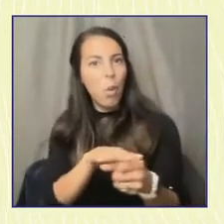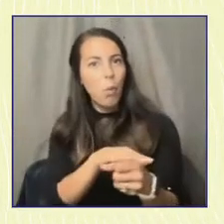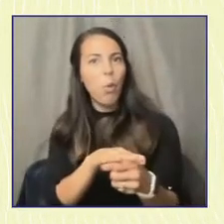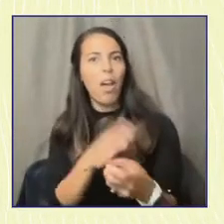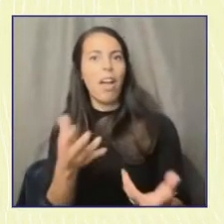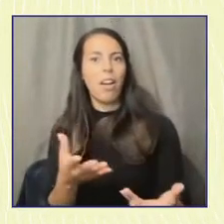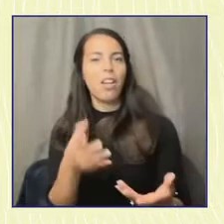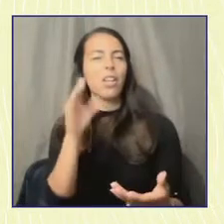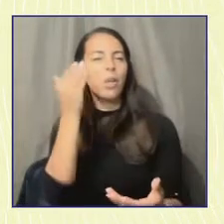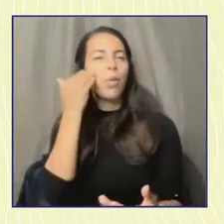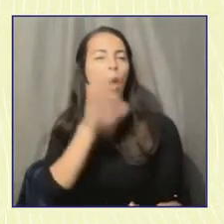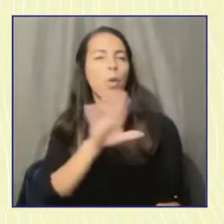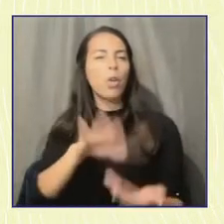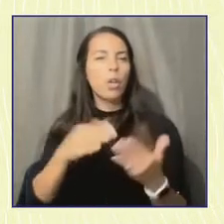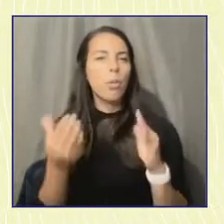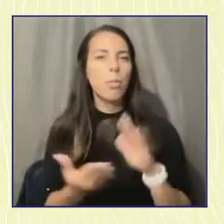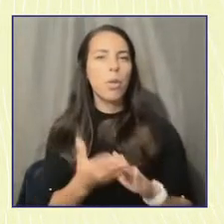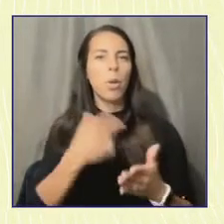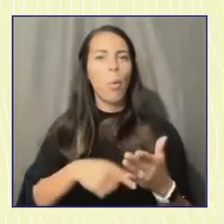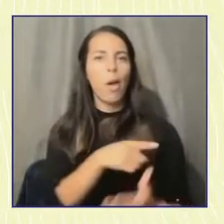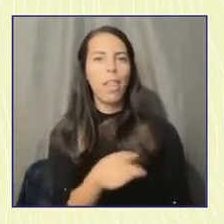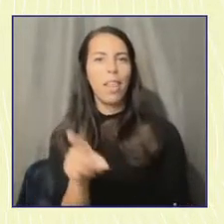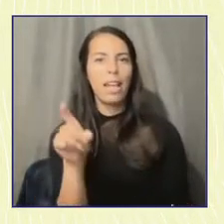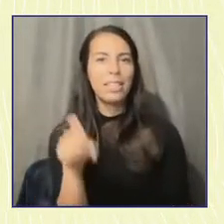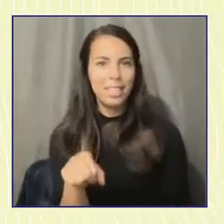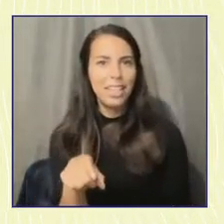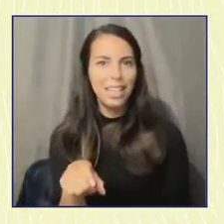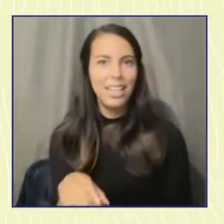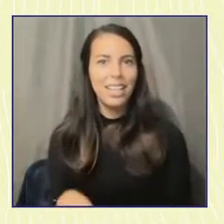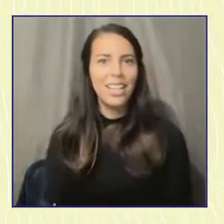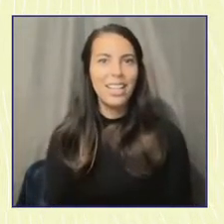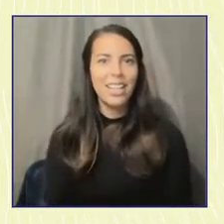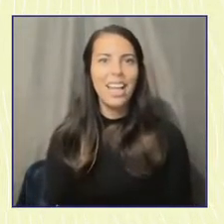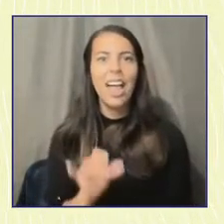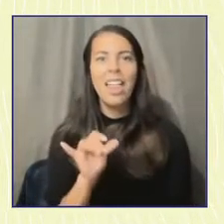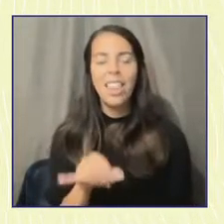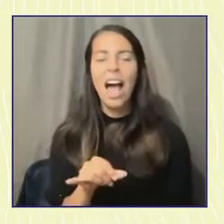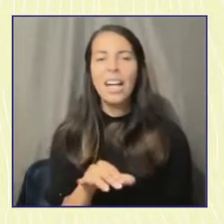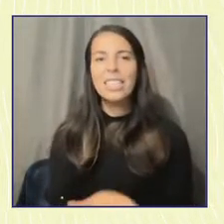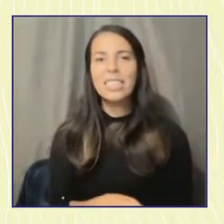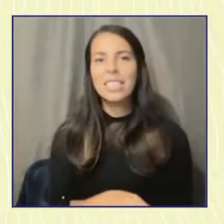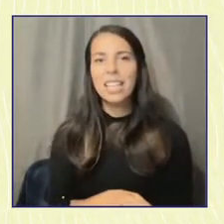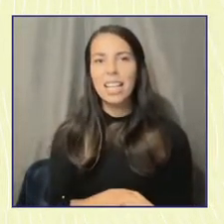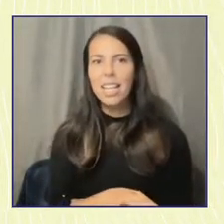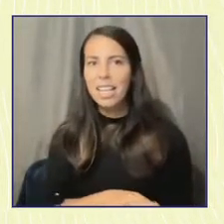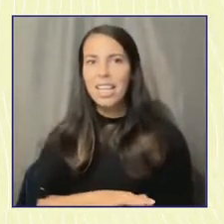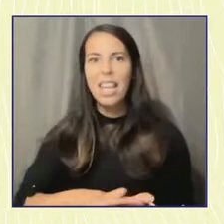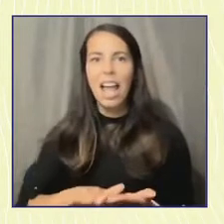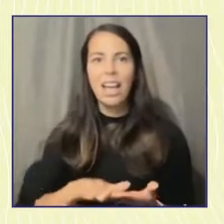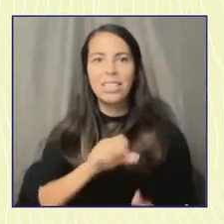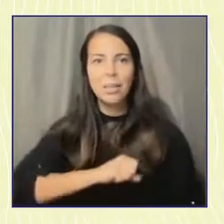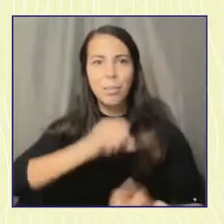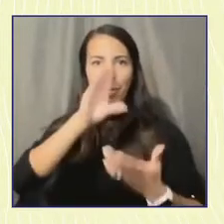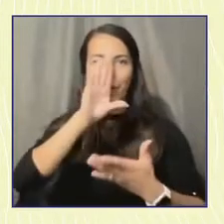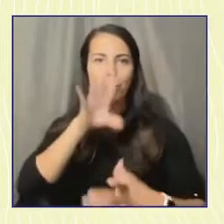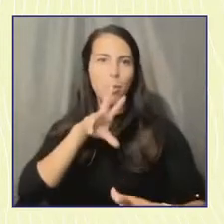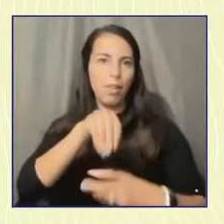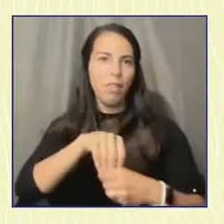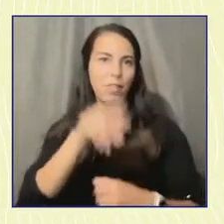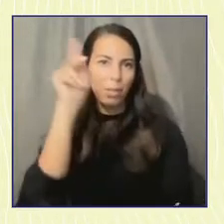community. And I just feel like it's such a nicer way to kind of make your entry into politics. But I'd love to hear more from you on that.